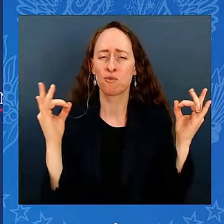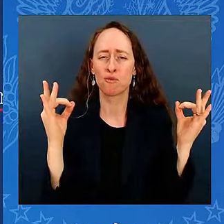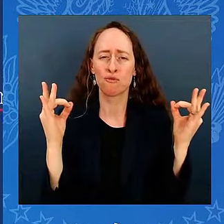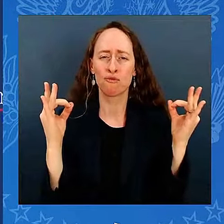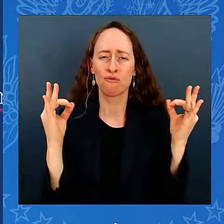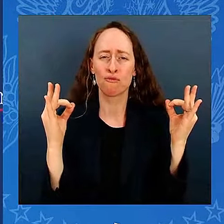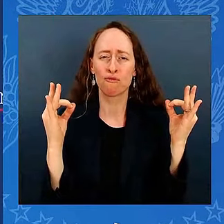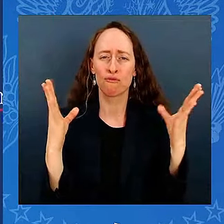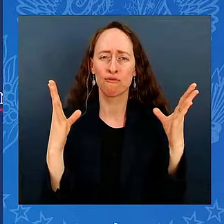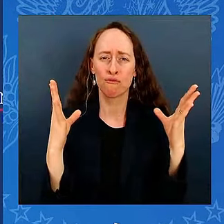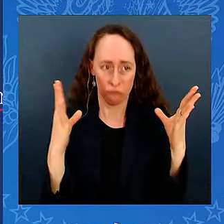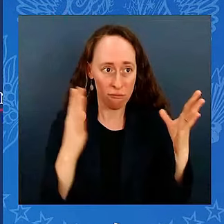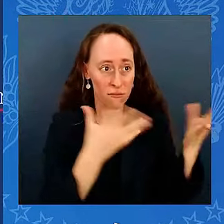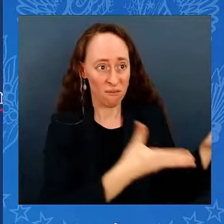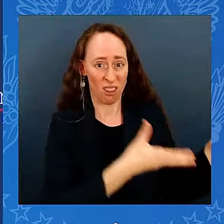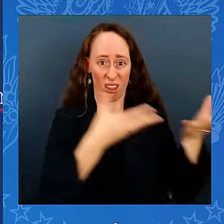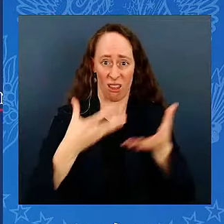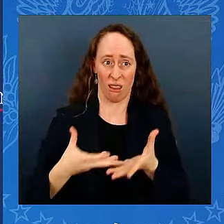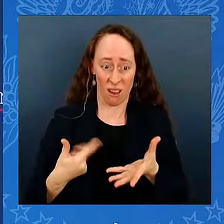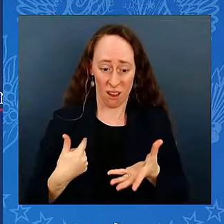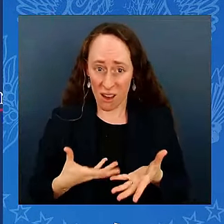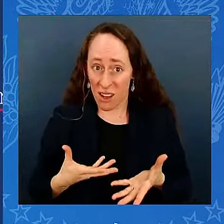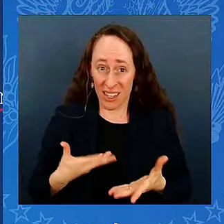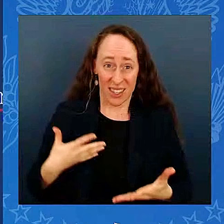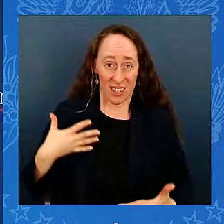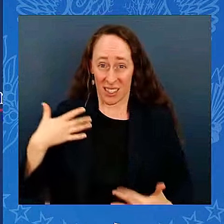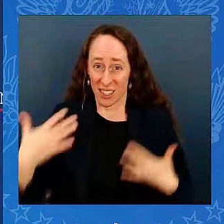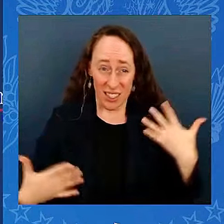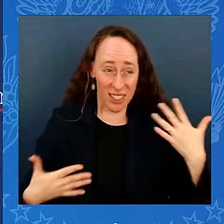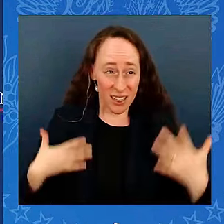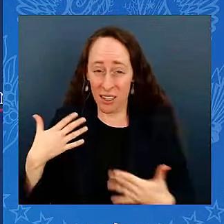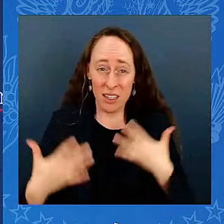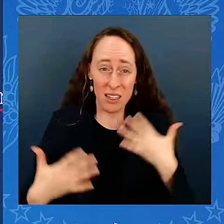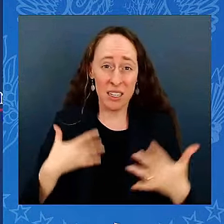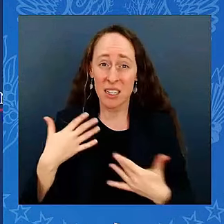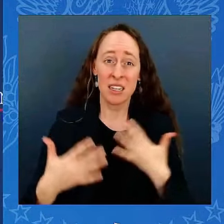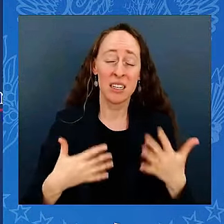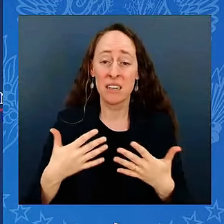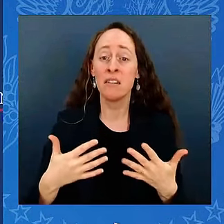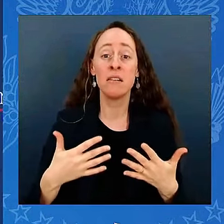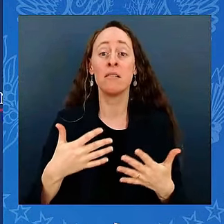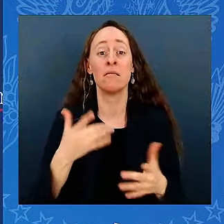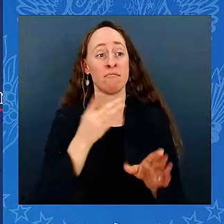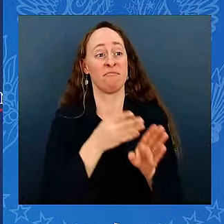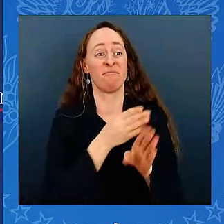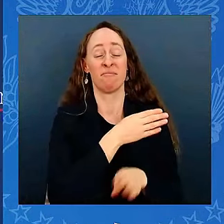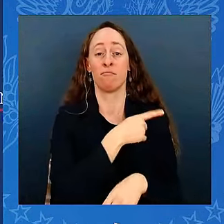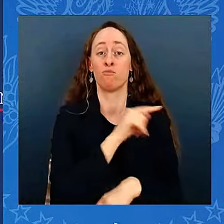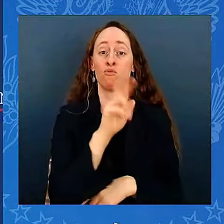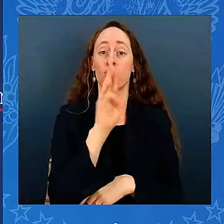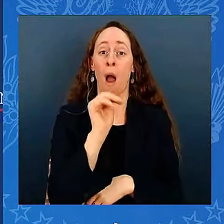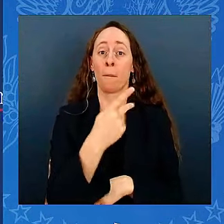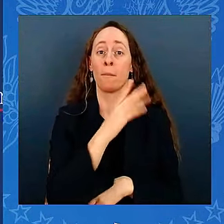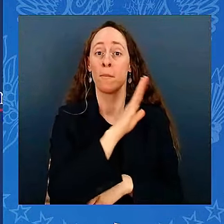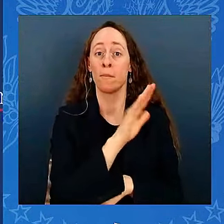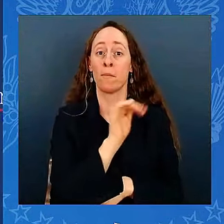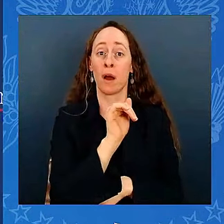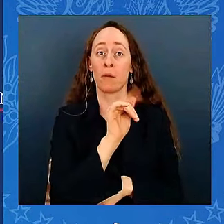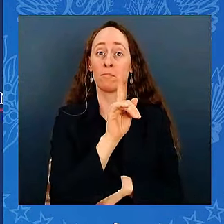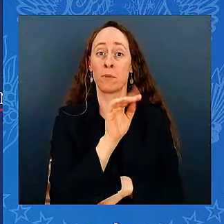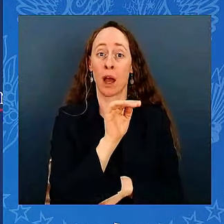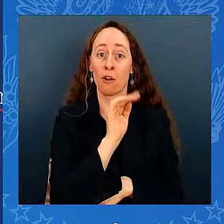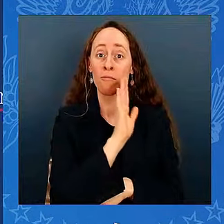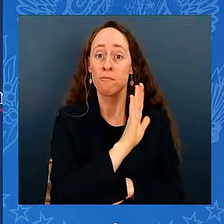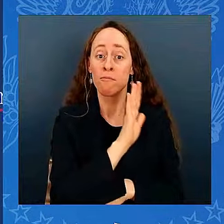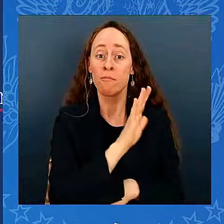since the Great Depression. In fact, my predecessor was one of just a few — two presidents in American history who left office with